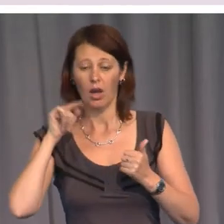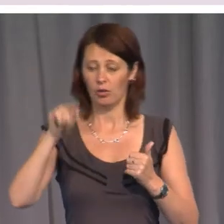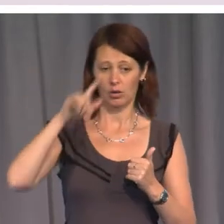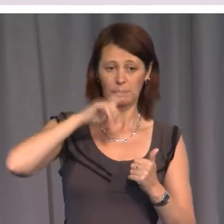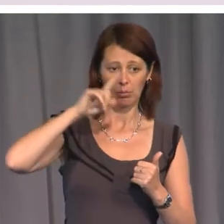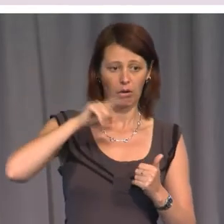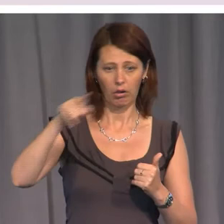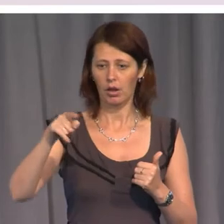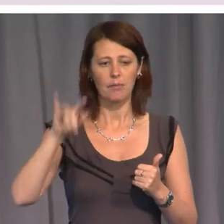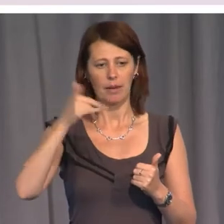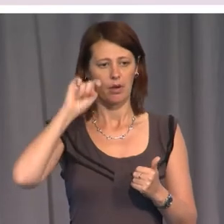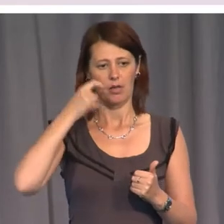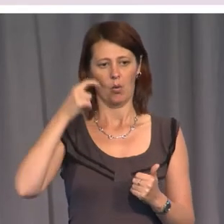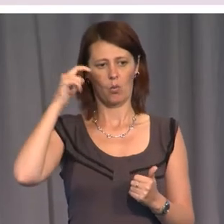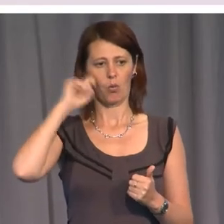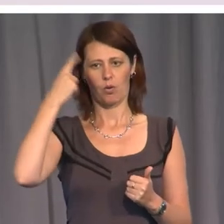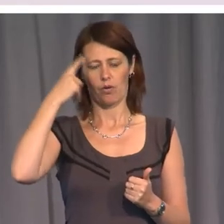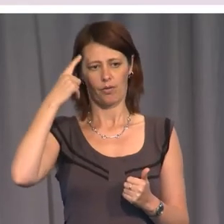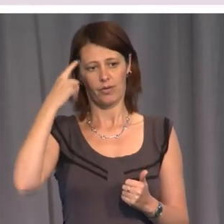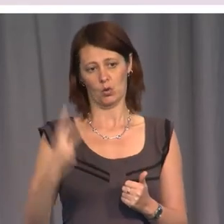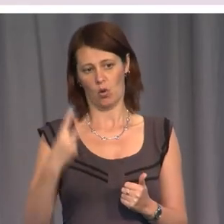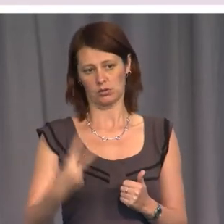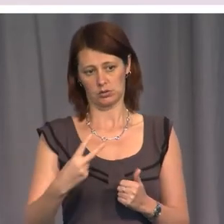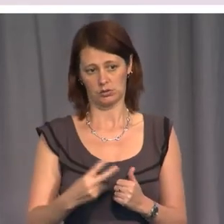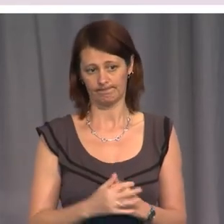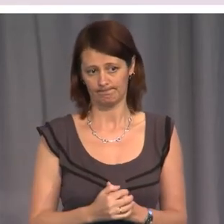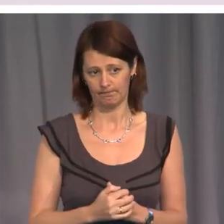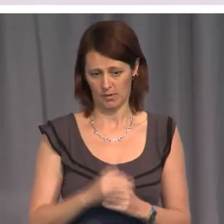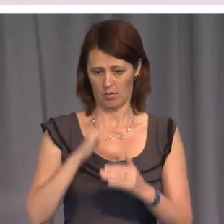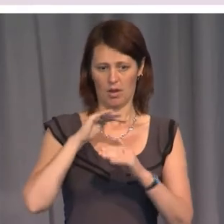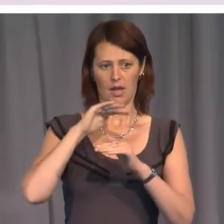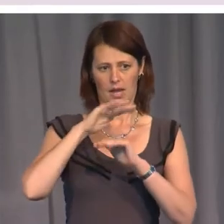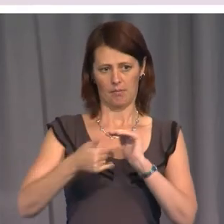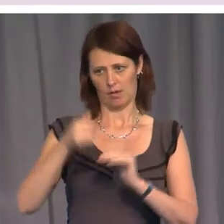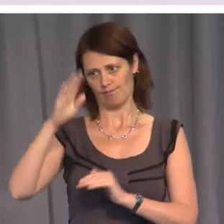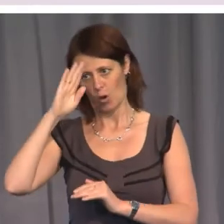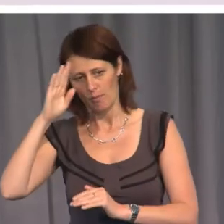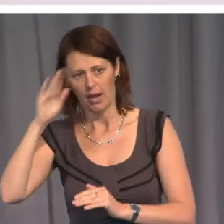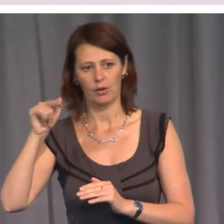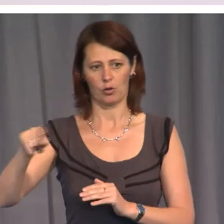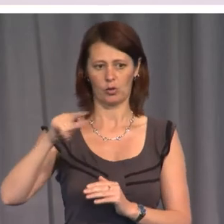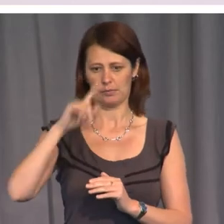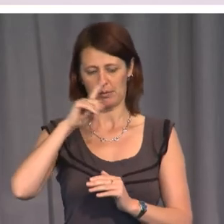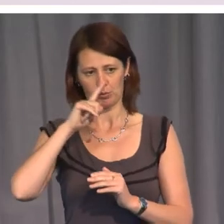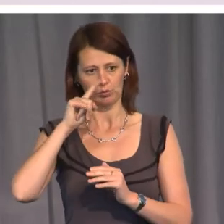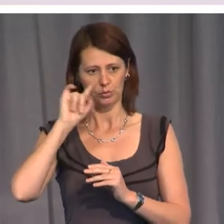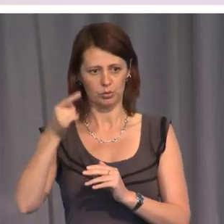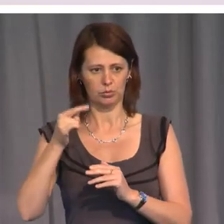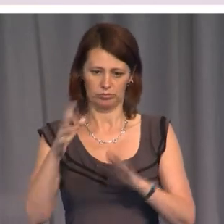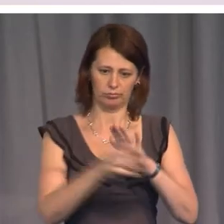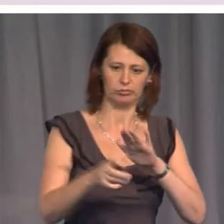Auschwitz might think a little differently about obeying the orders to drive the trains.